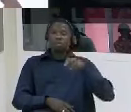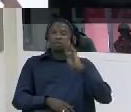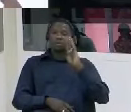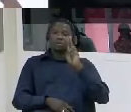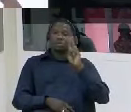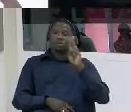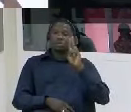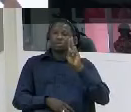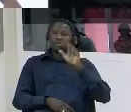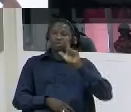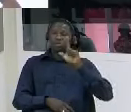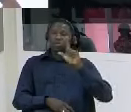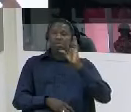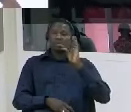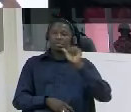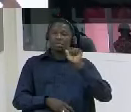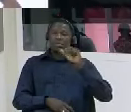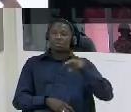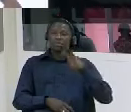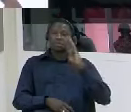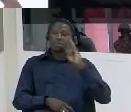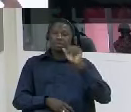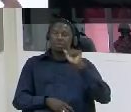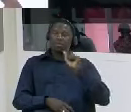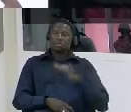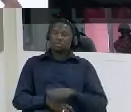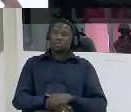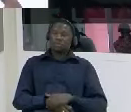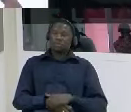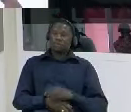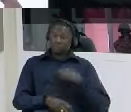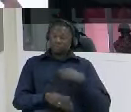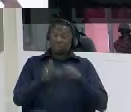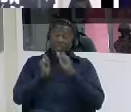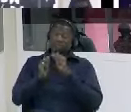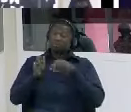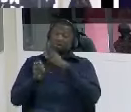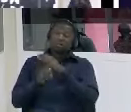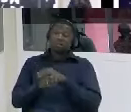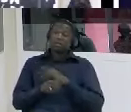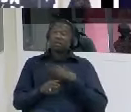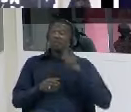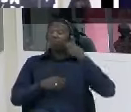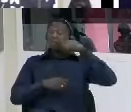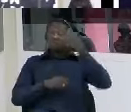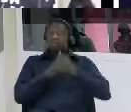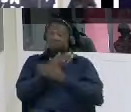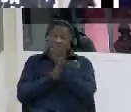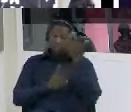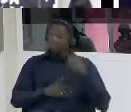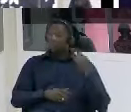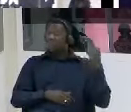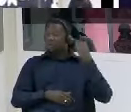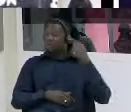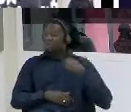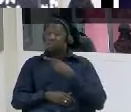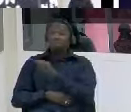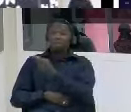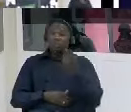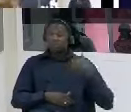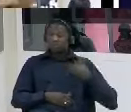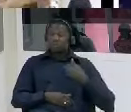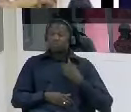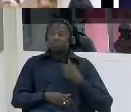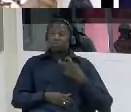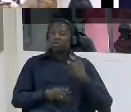in the following morning we heard that these people were we have been transported in jambore prison and they had an accident